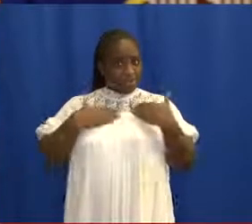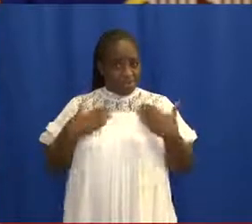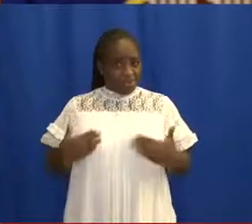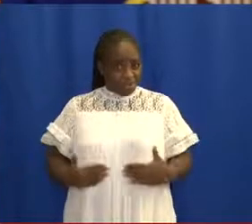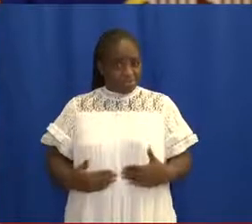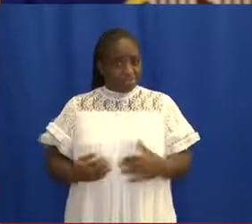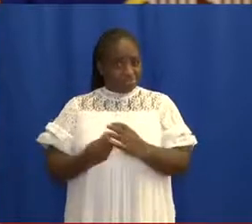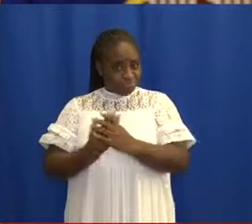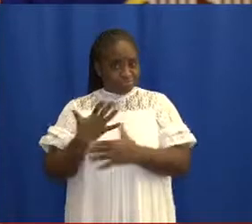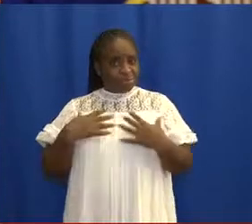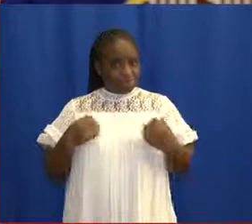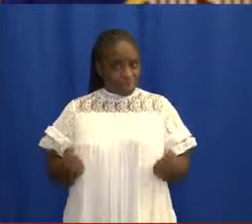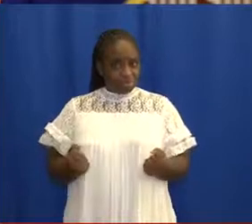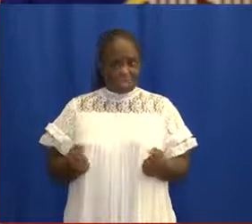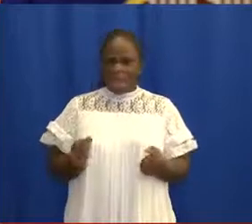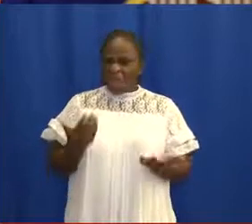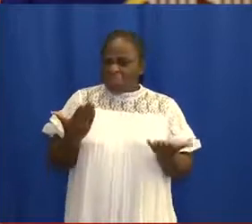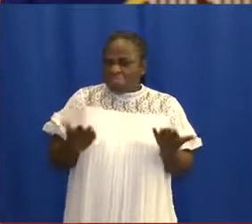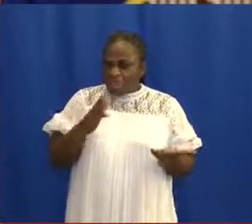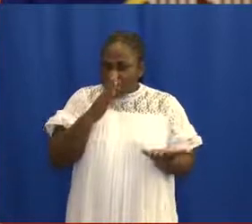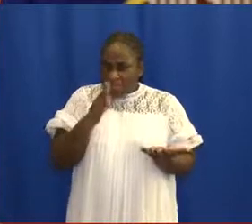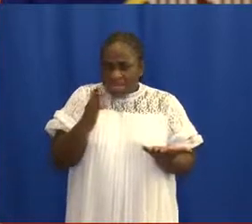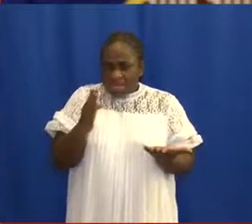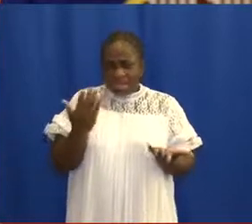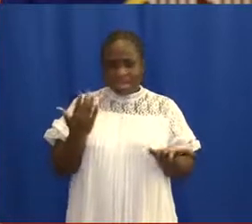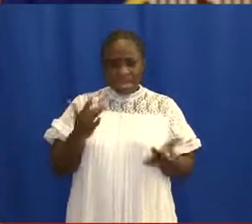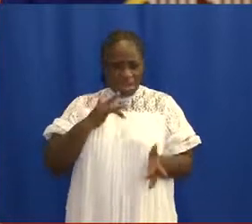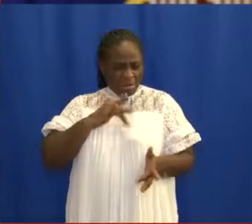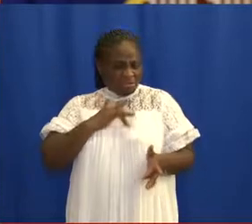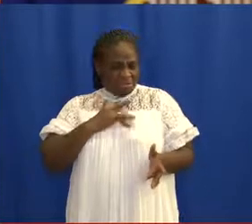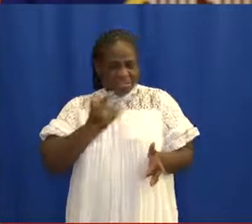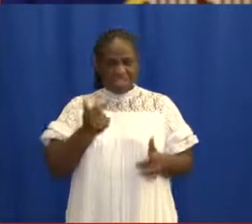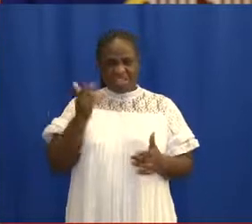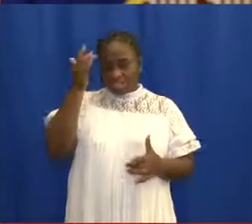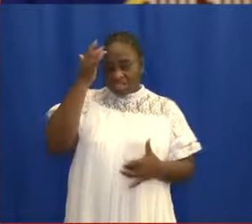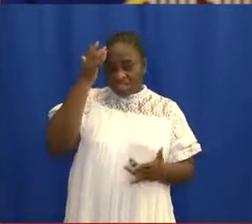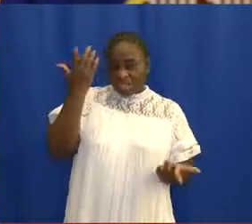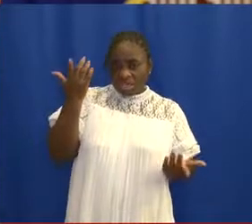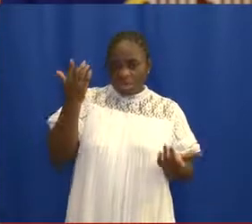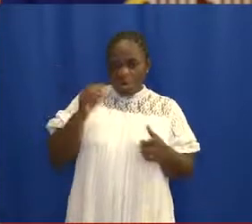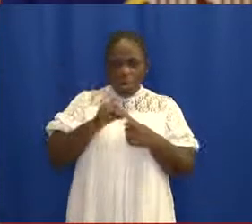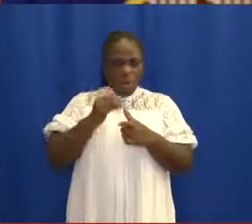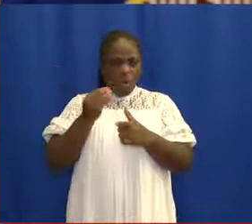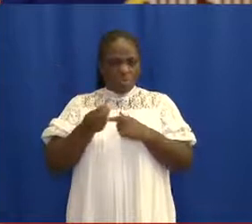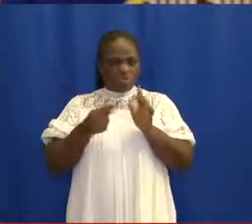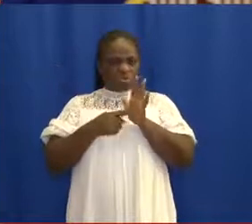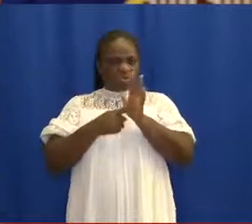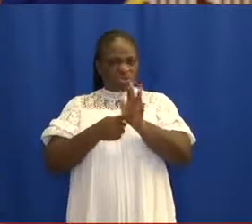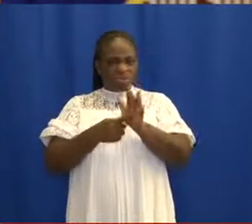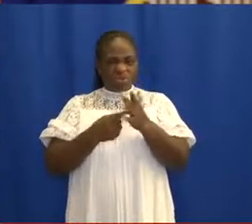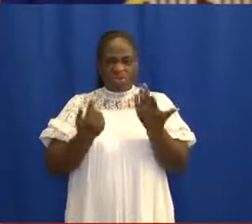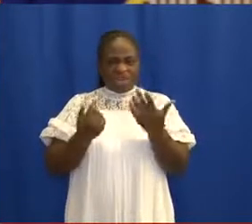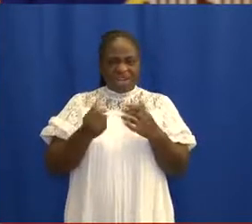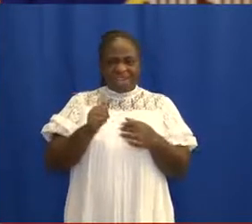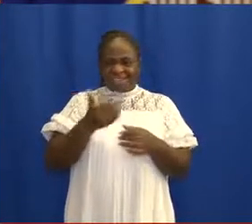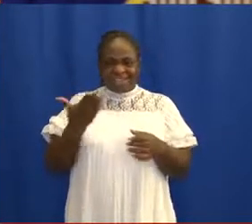immunity. Should you at any time feel unwell or exhibit the